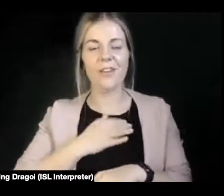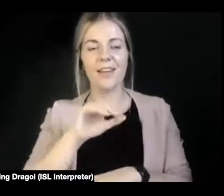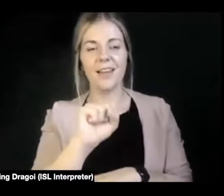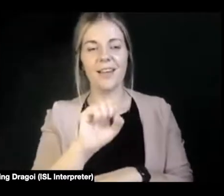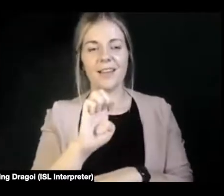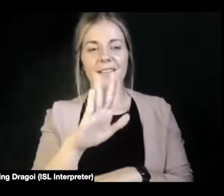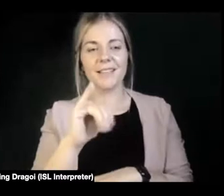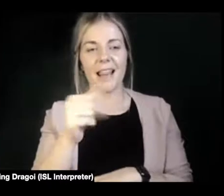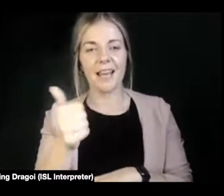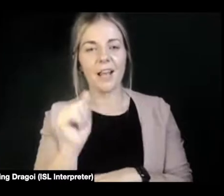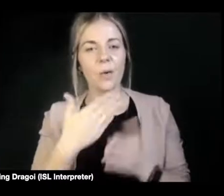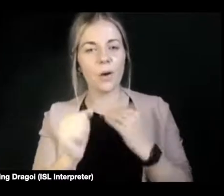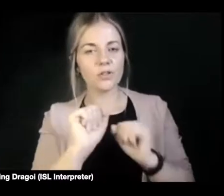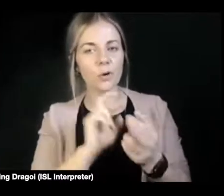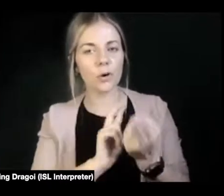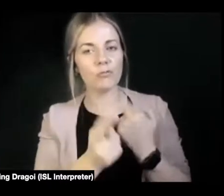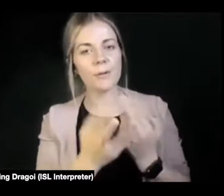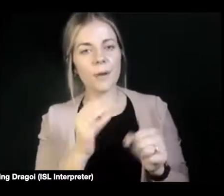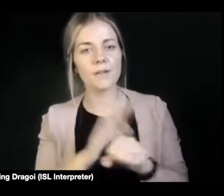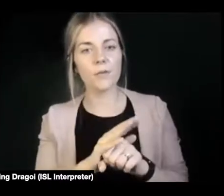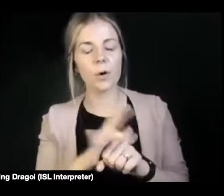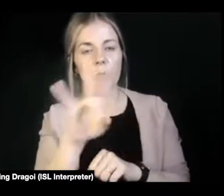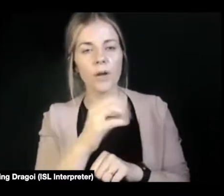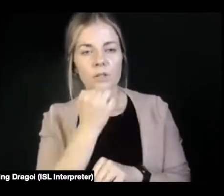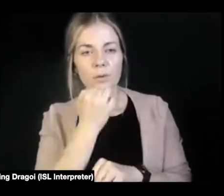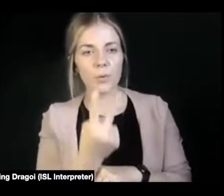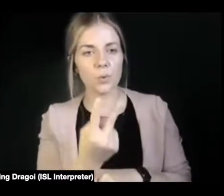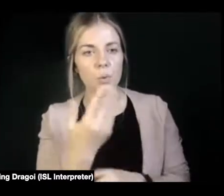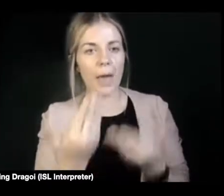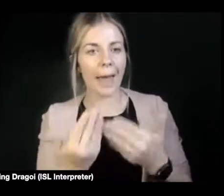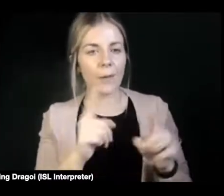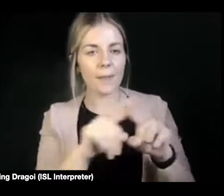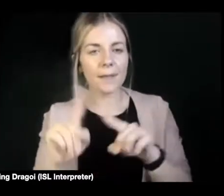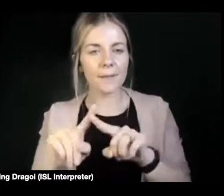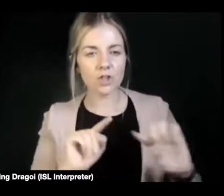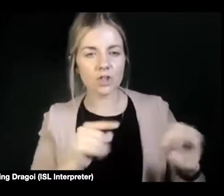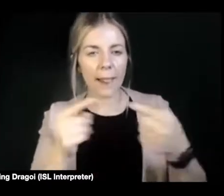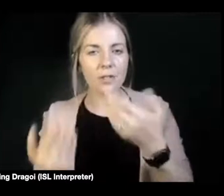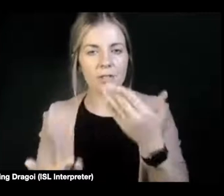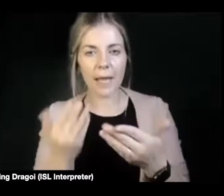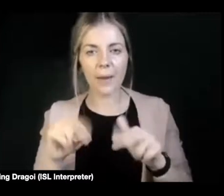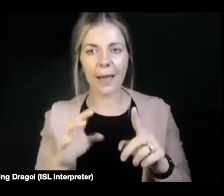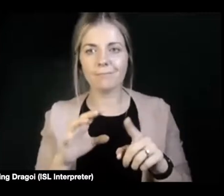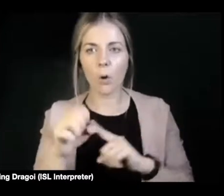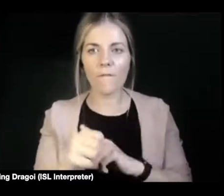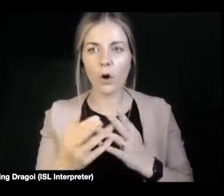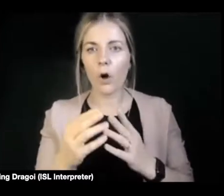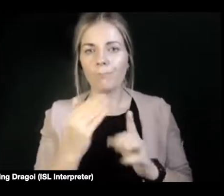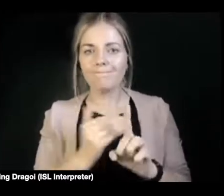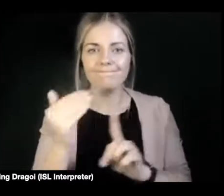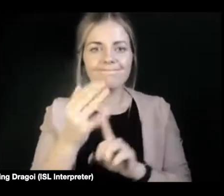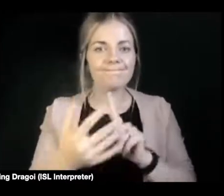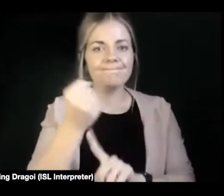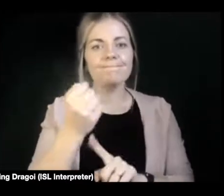how do we get over these challenges that we've identified in terms of legislation,